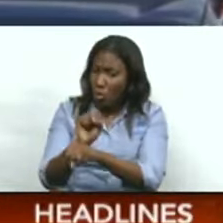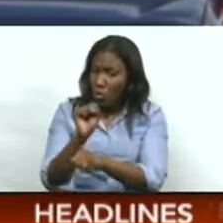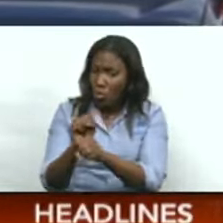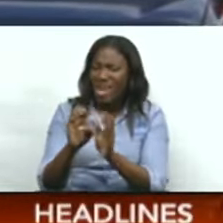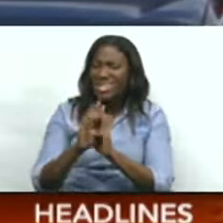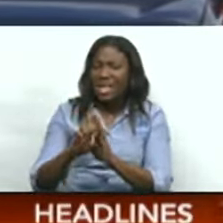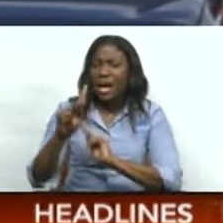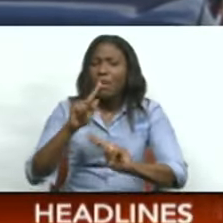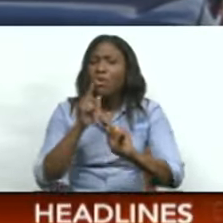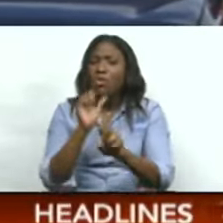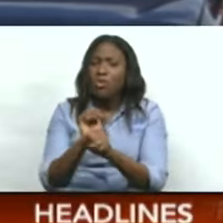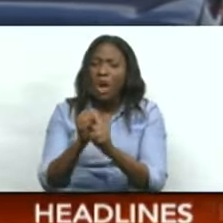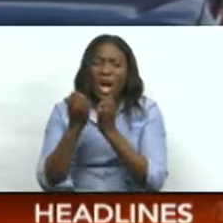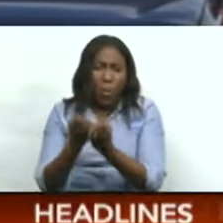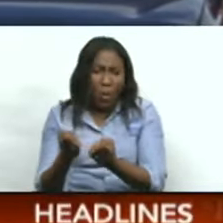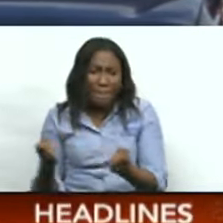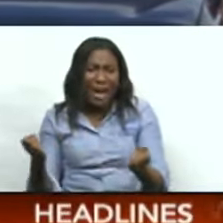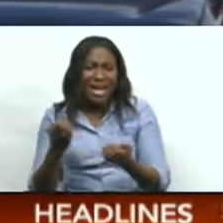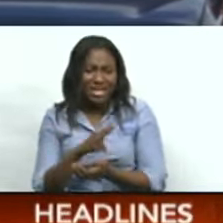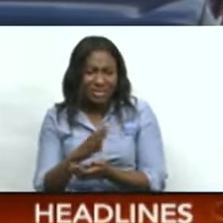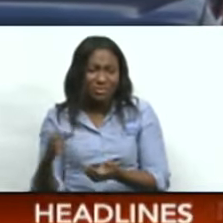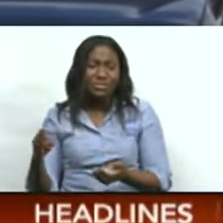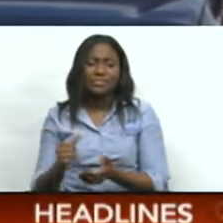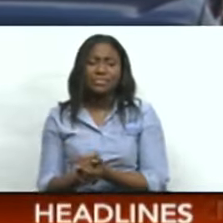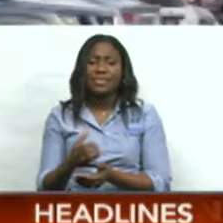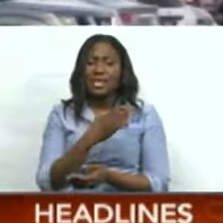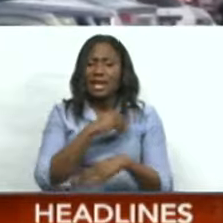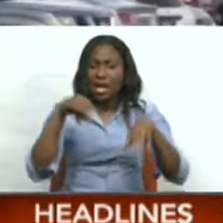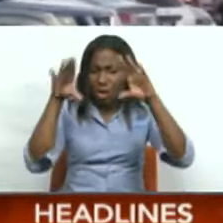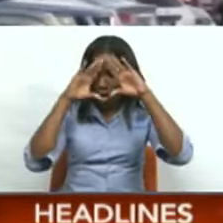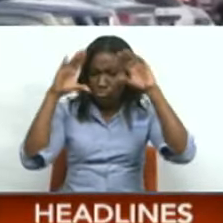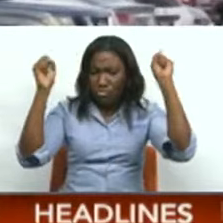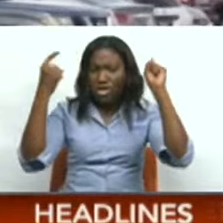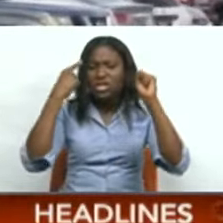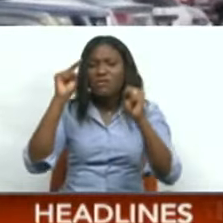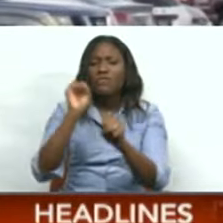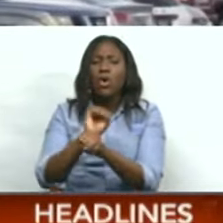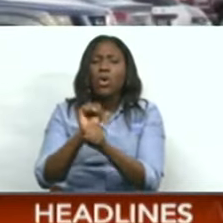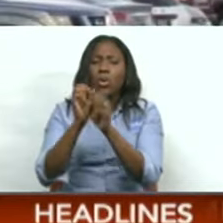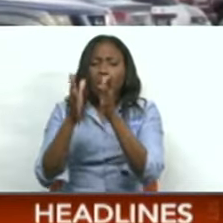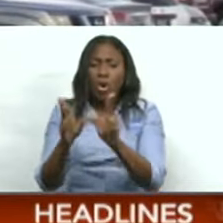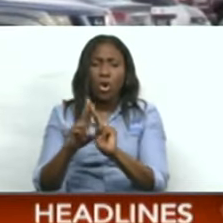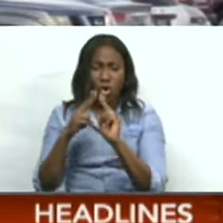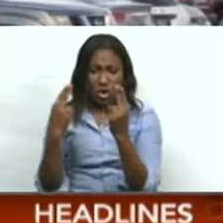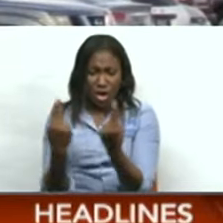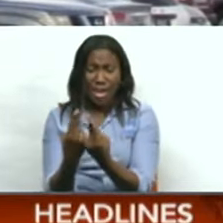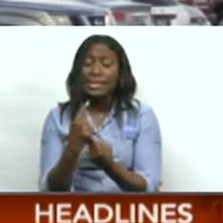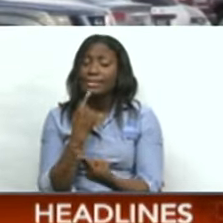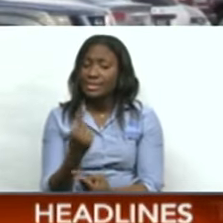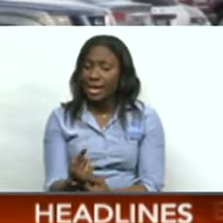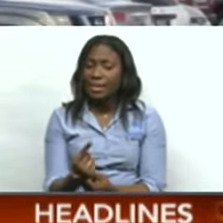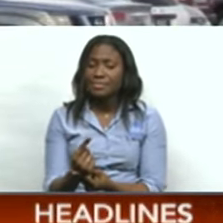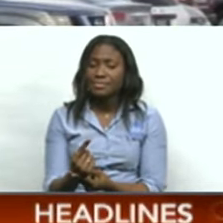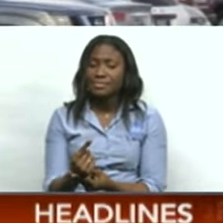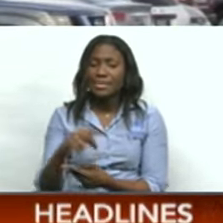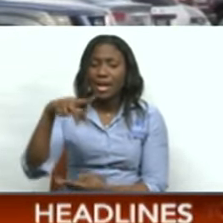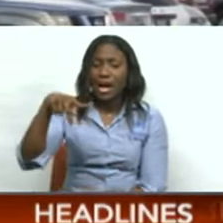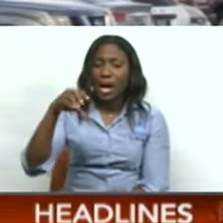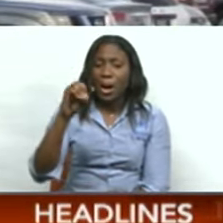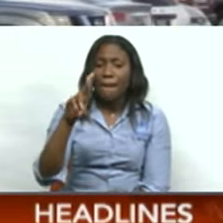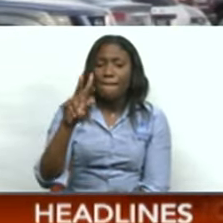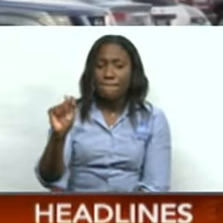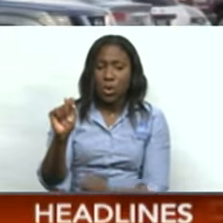operators. Meanwhile, President General of the Seamen and Waterfront Workers Trade Union, Michael Anaset, said the port does not